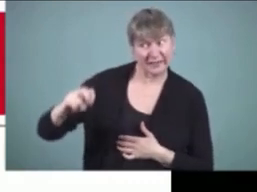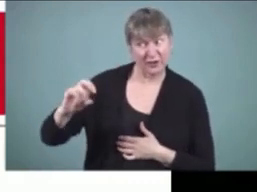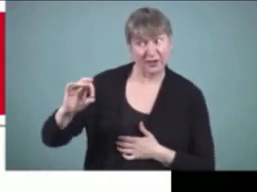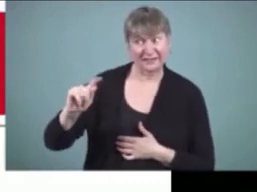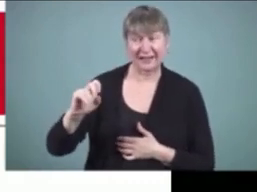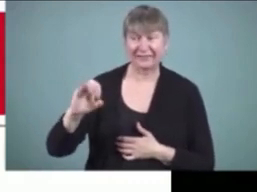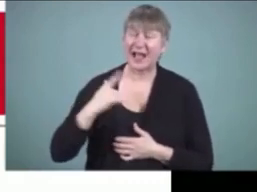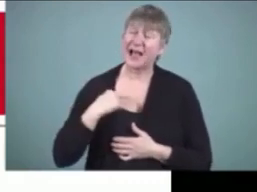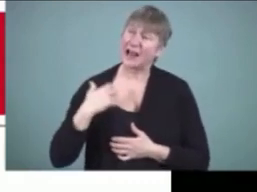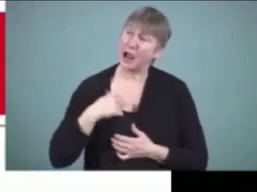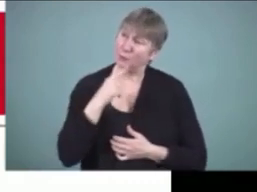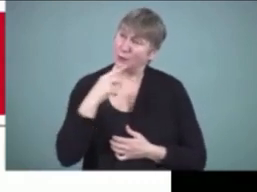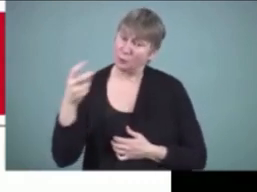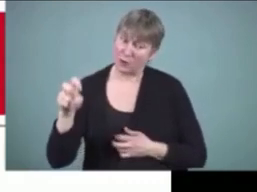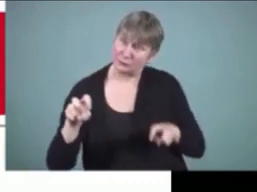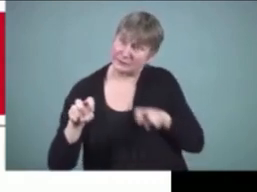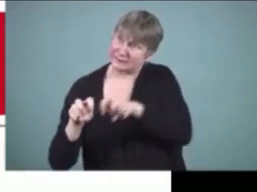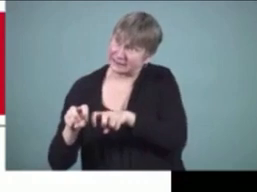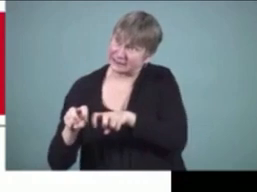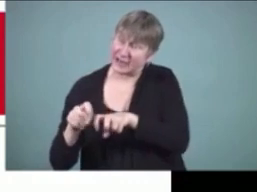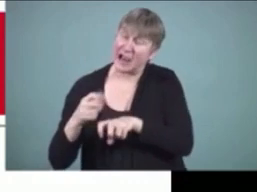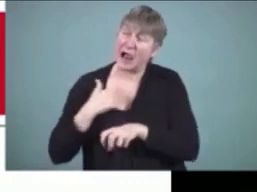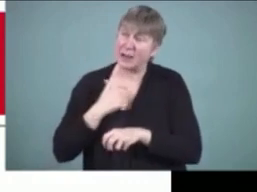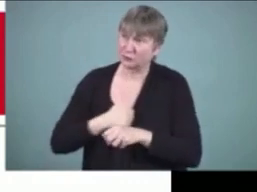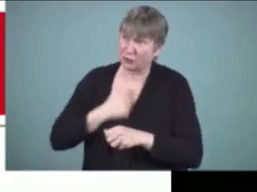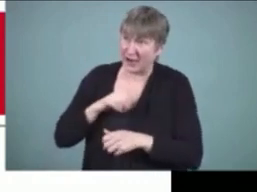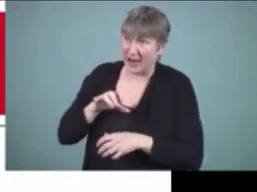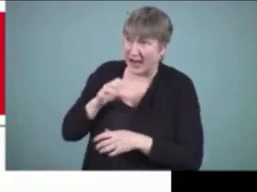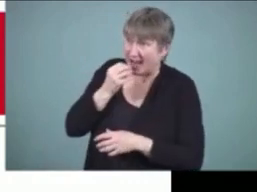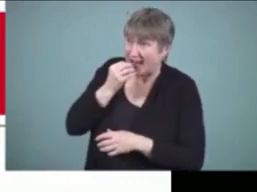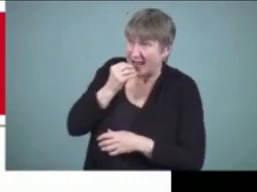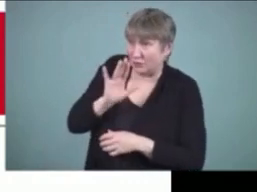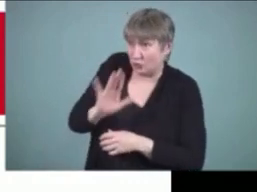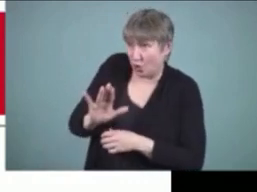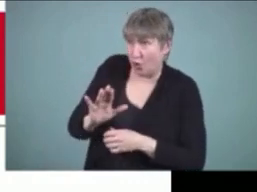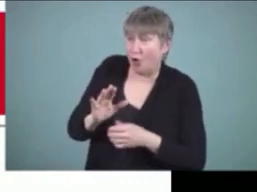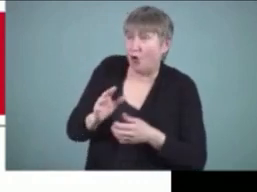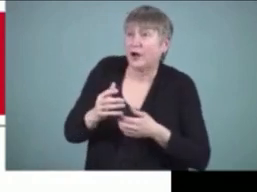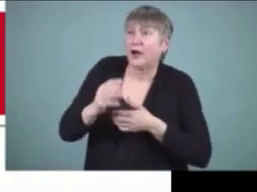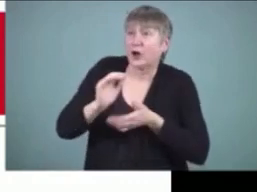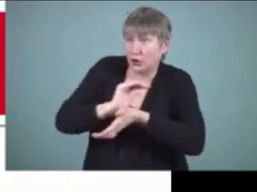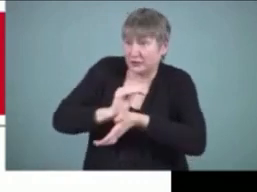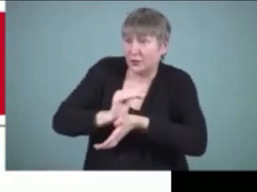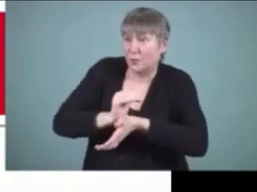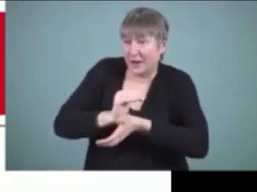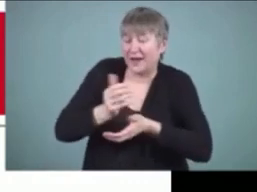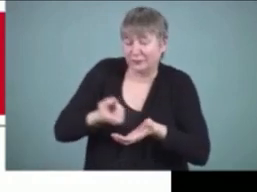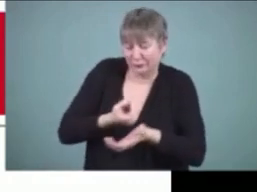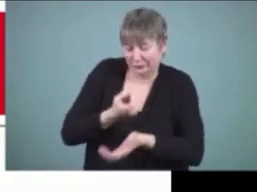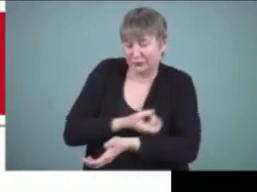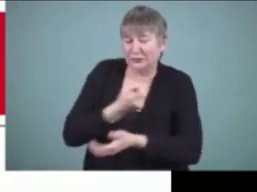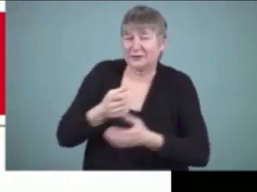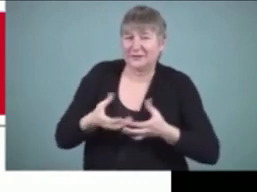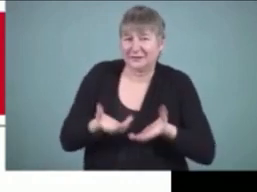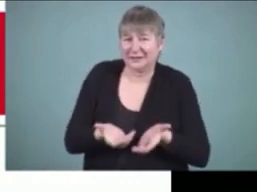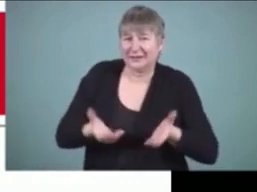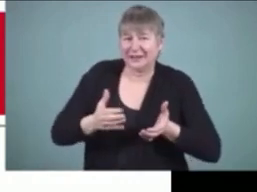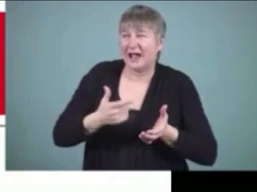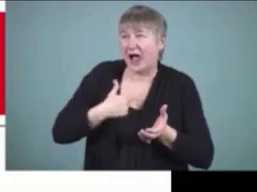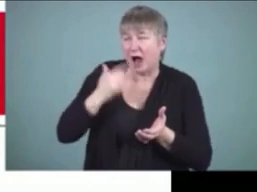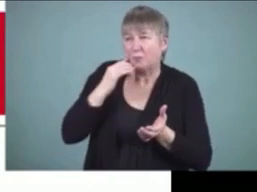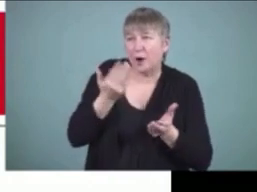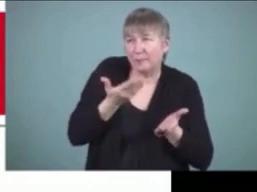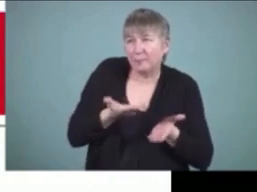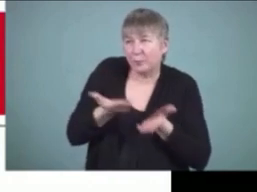wanted to sit beside you. I'm sorry I ate your curds and whey. I will bring you another bowl. I wasn't trying to